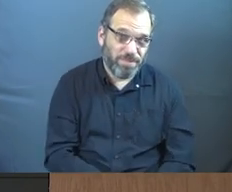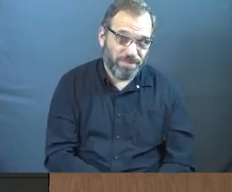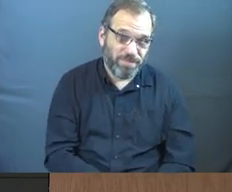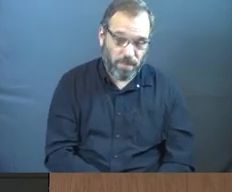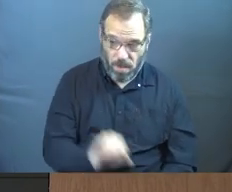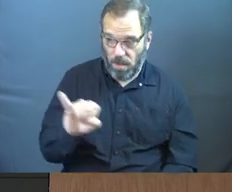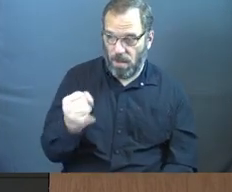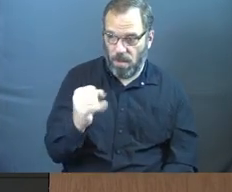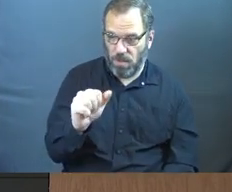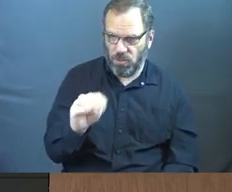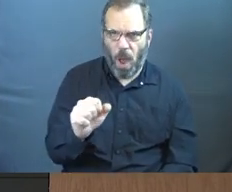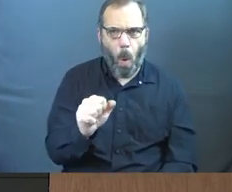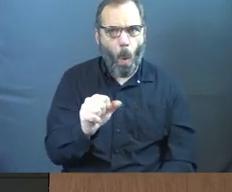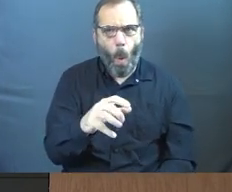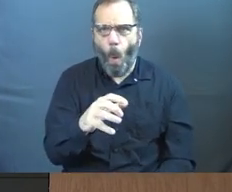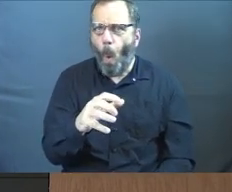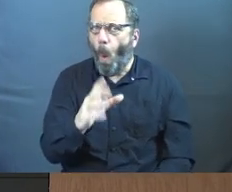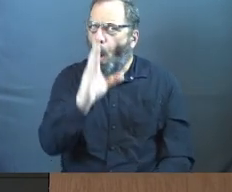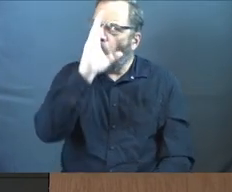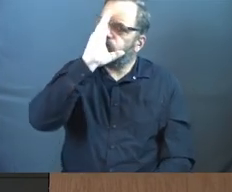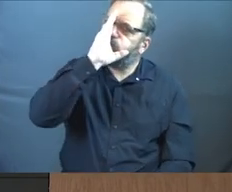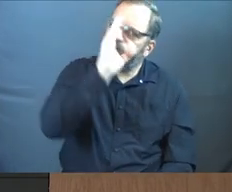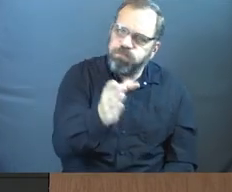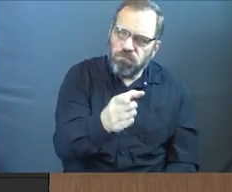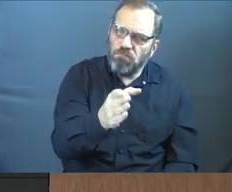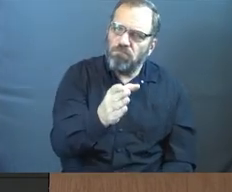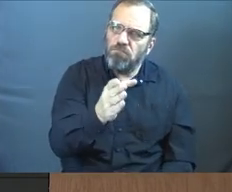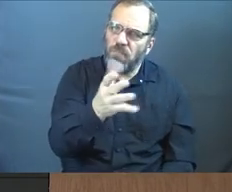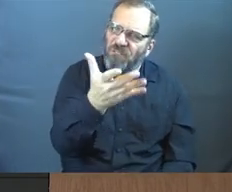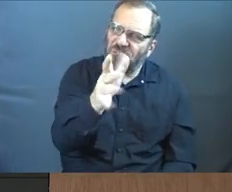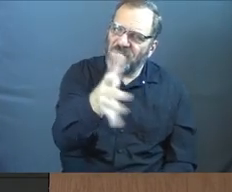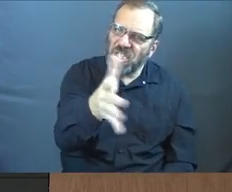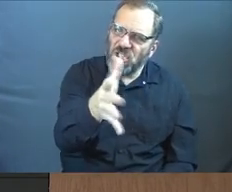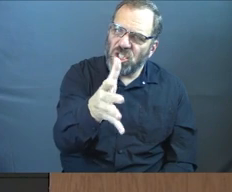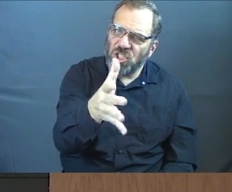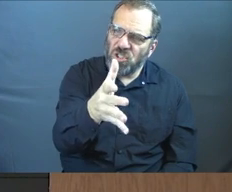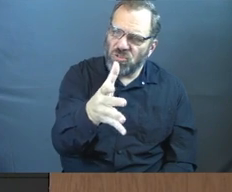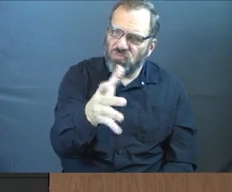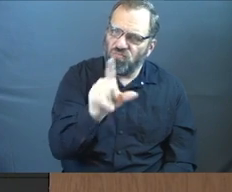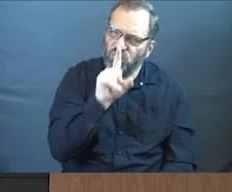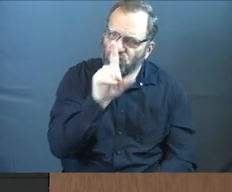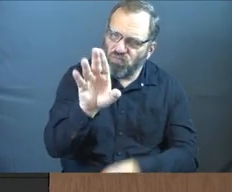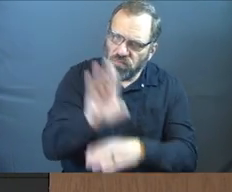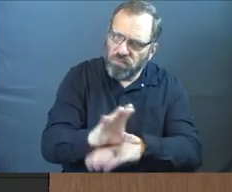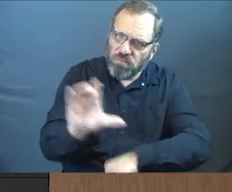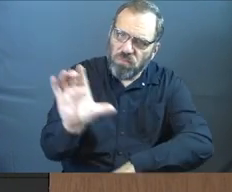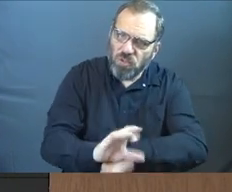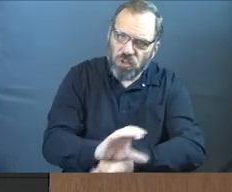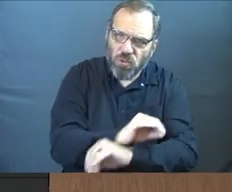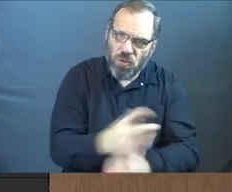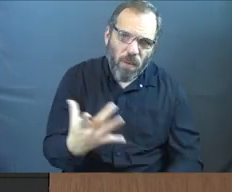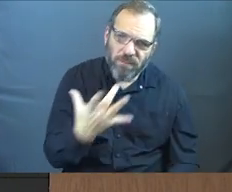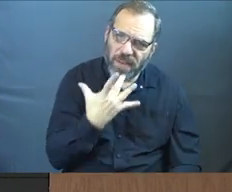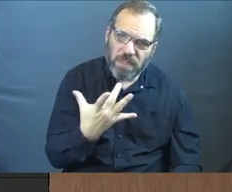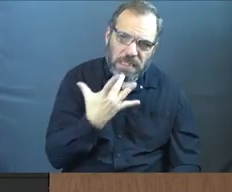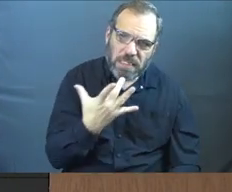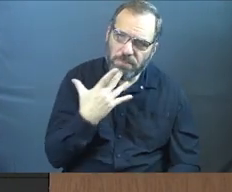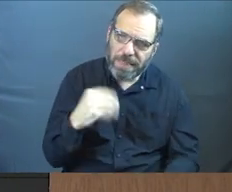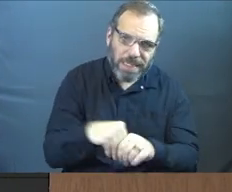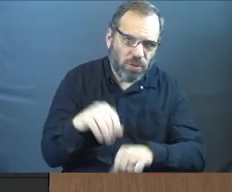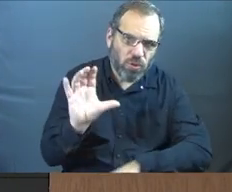So James comes in powerfully here and says, for real in the church, there shouldn't be favoritism.